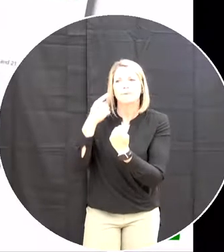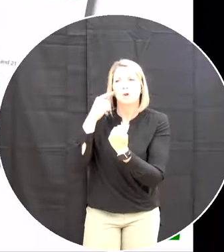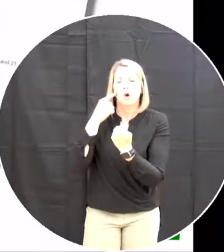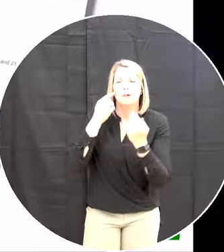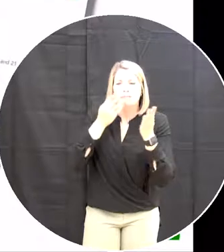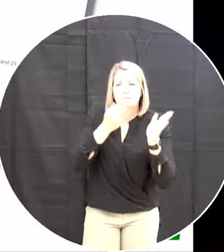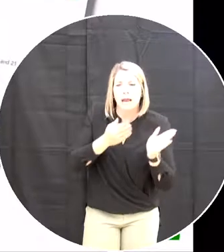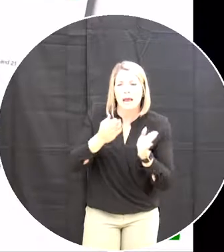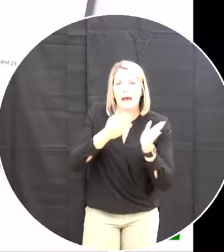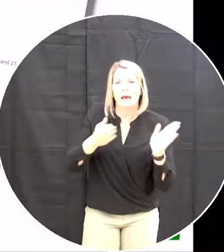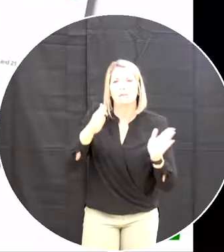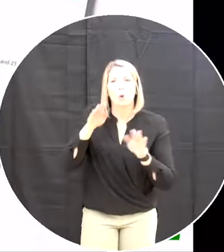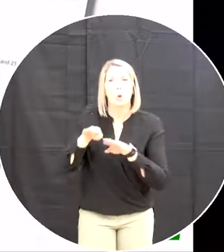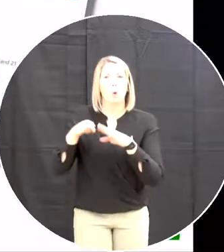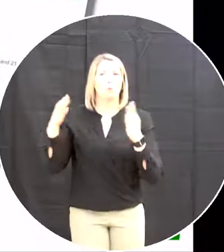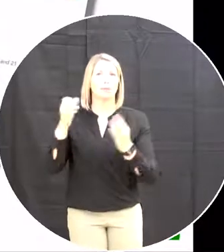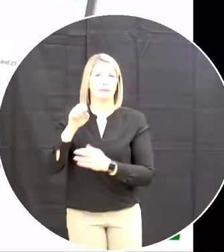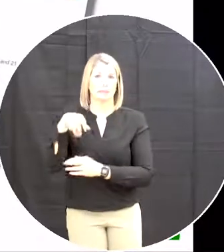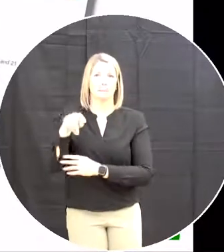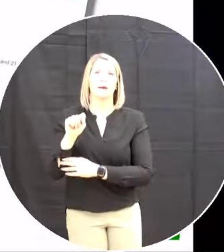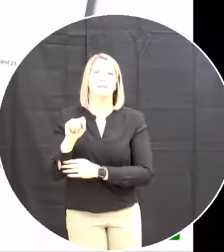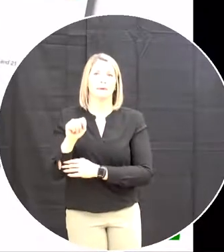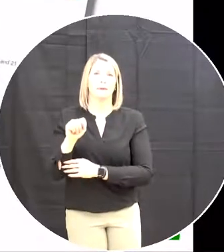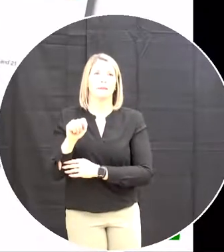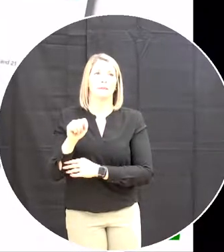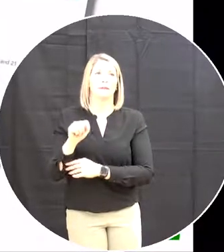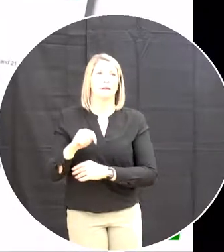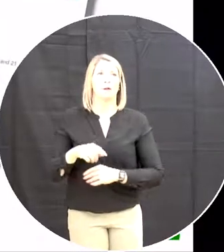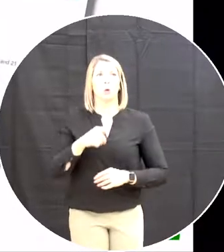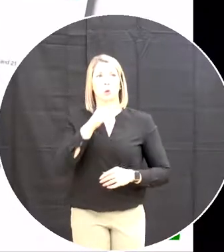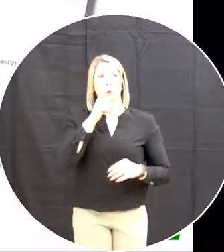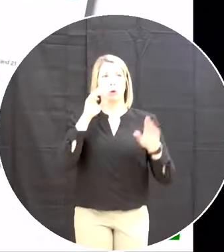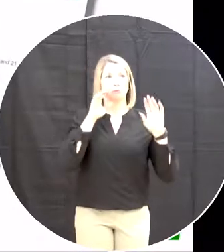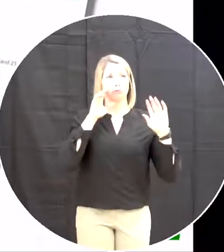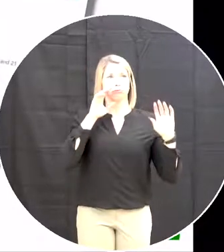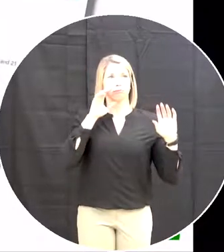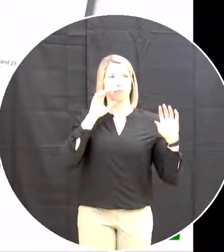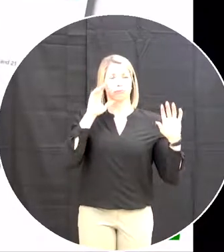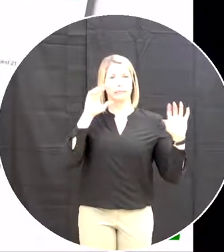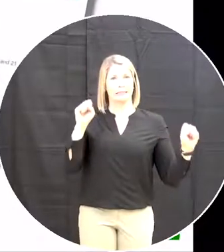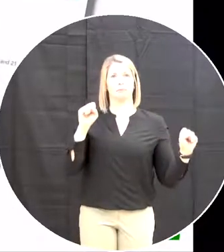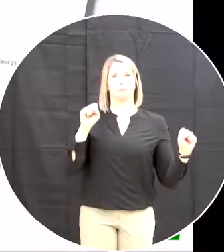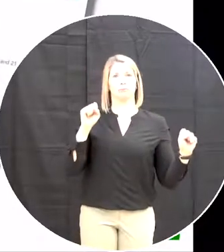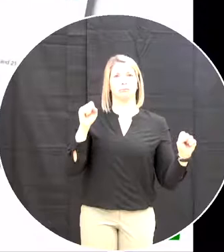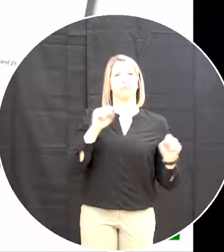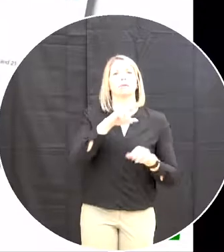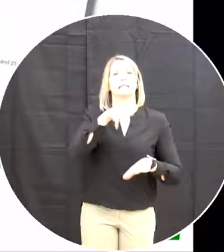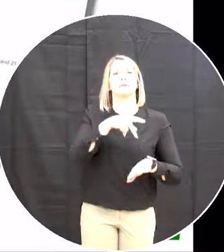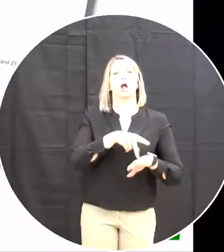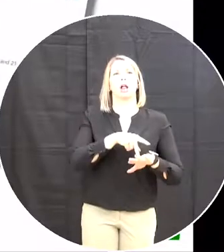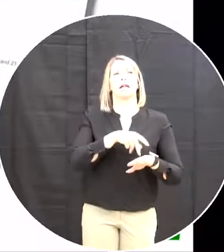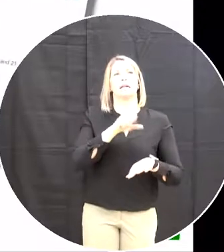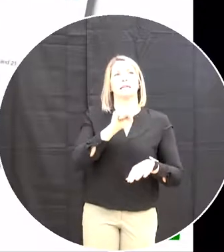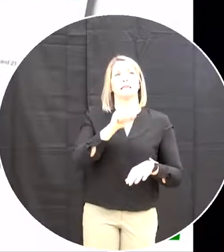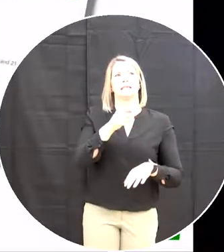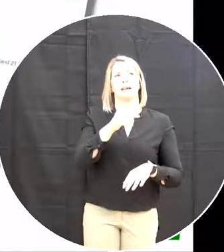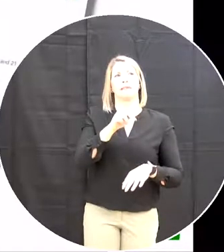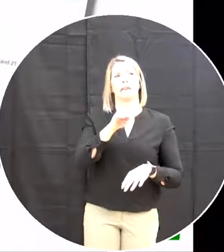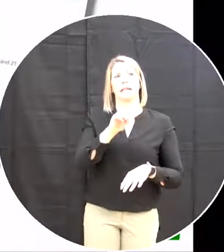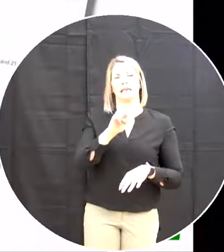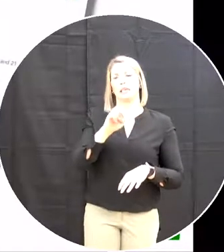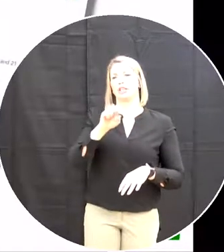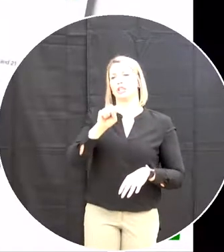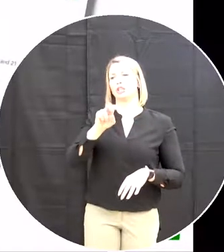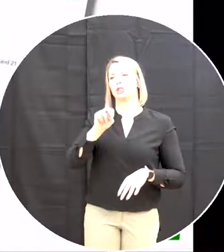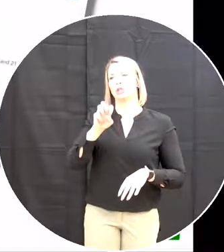And that is Stephanie Snow as principal And Sharon Farrell Have been designated as the assistant principal And